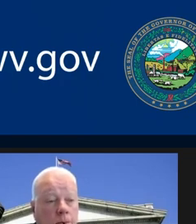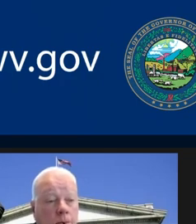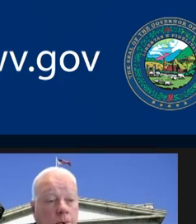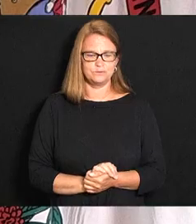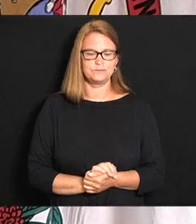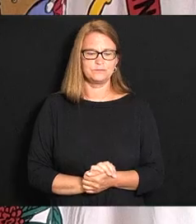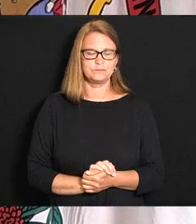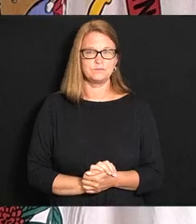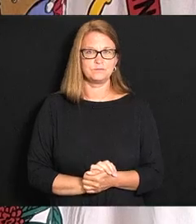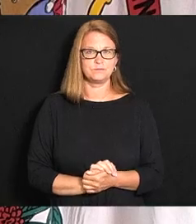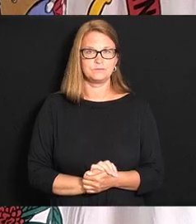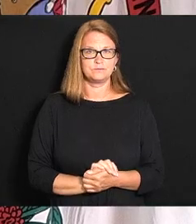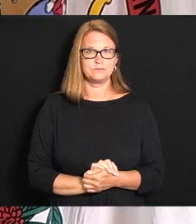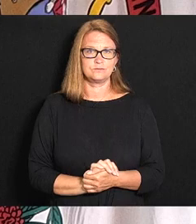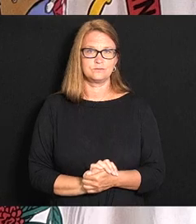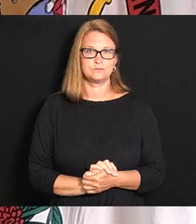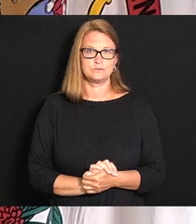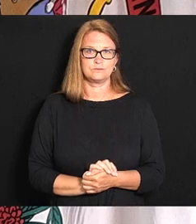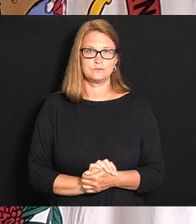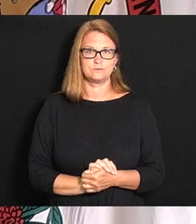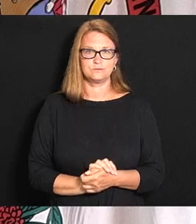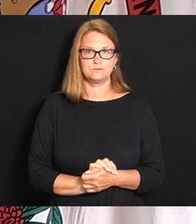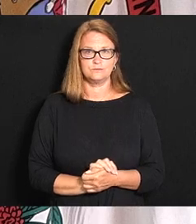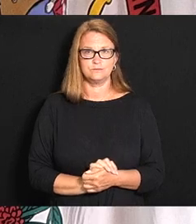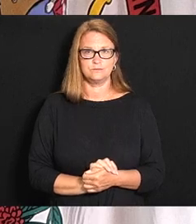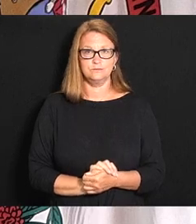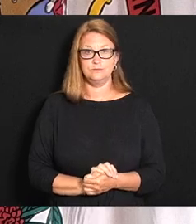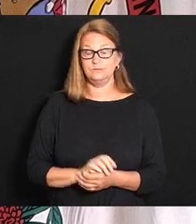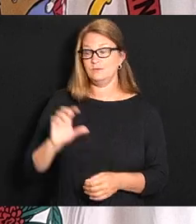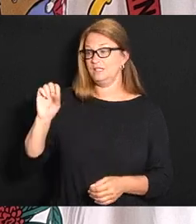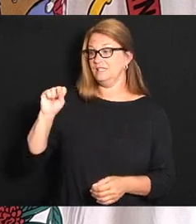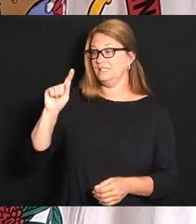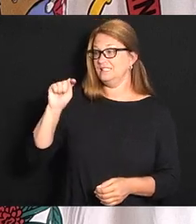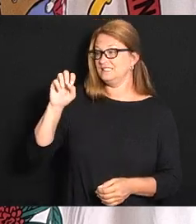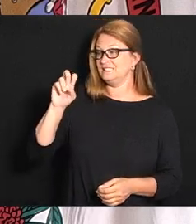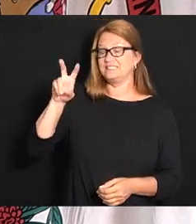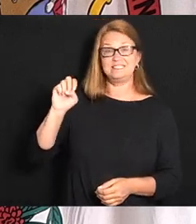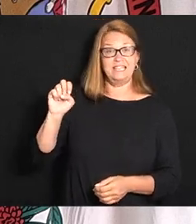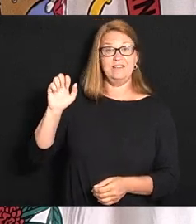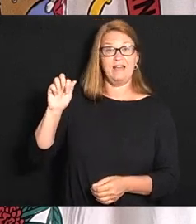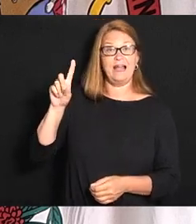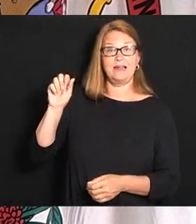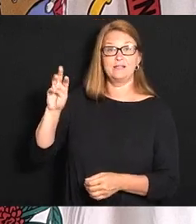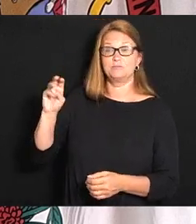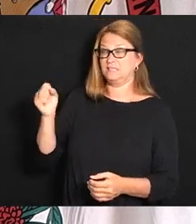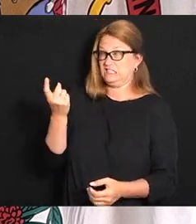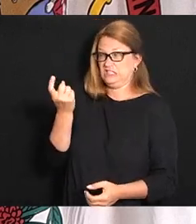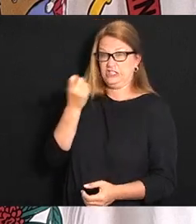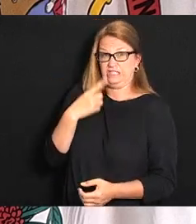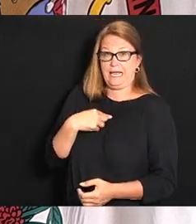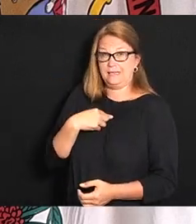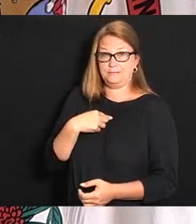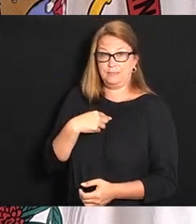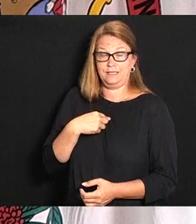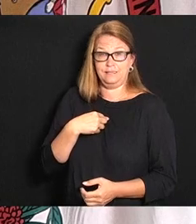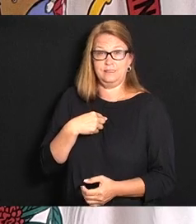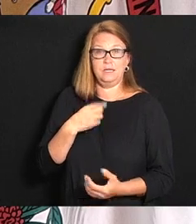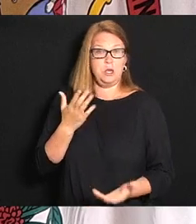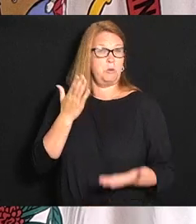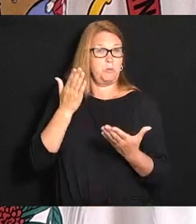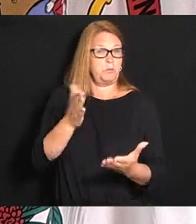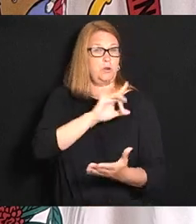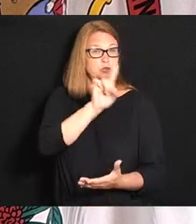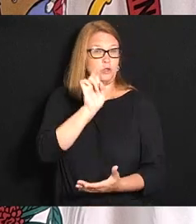Chris let me let me just say this Stephen Adams said you know just a second ago or posed a question